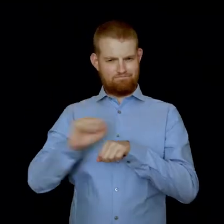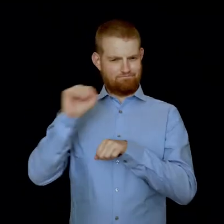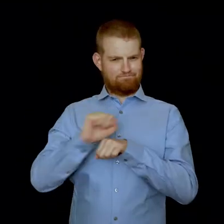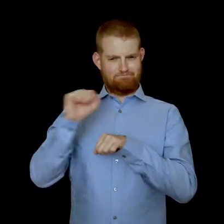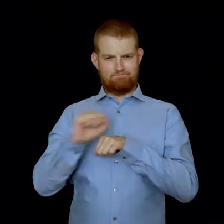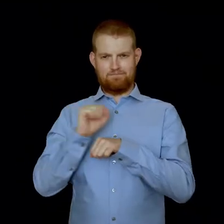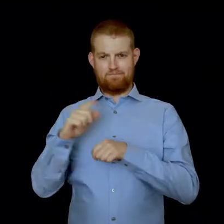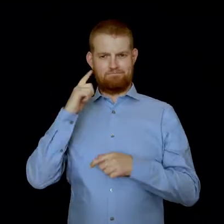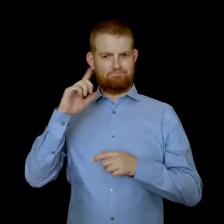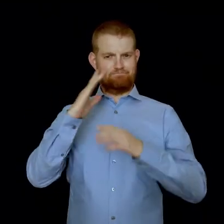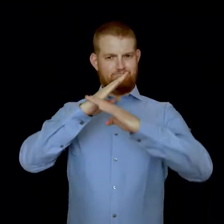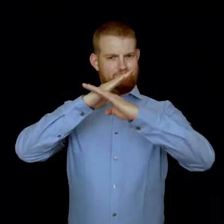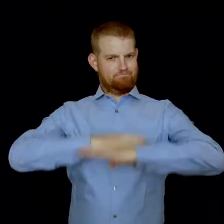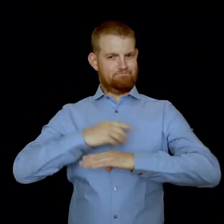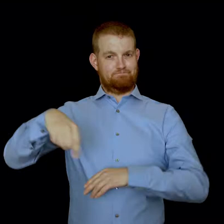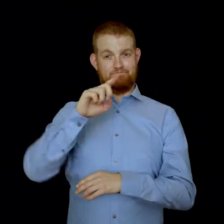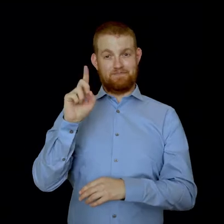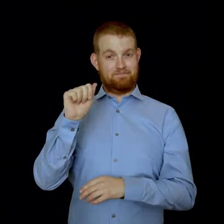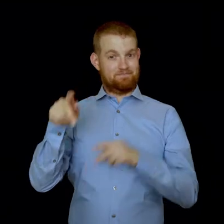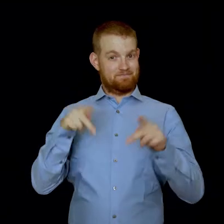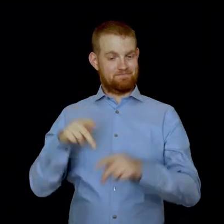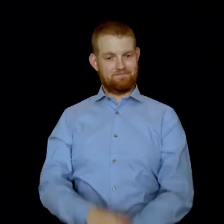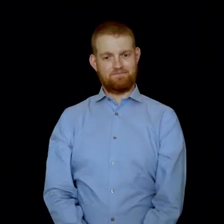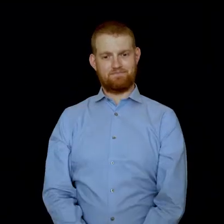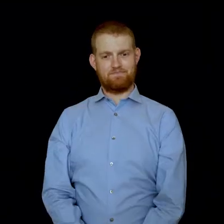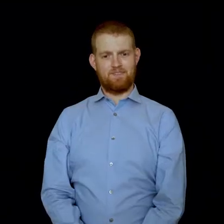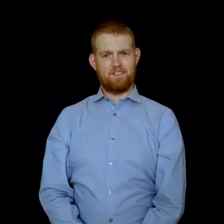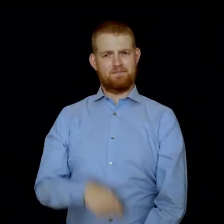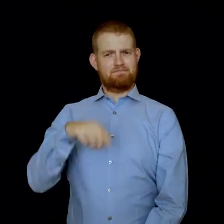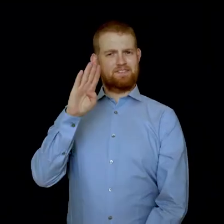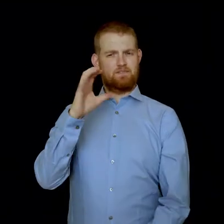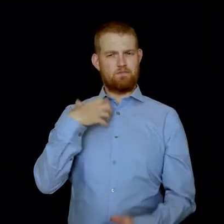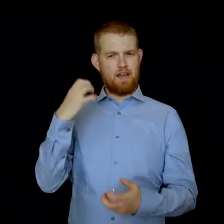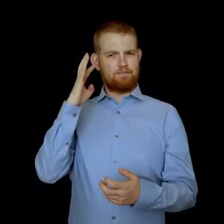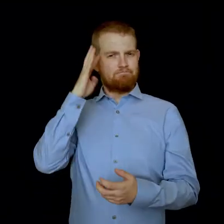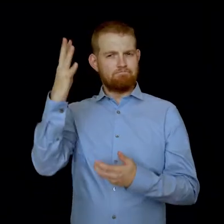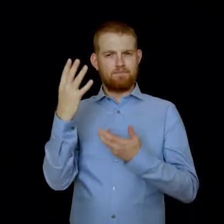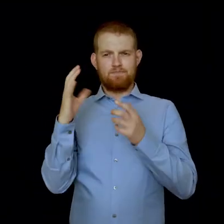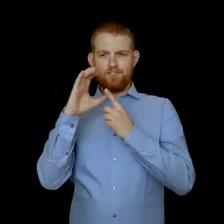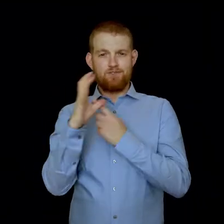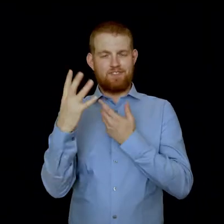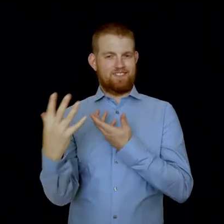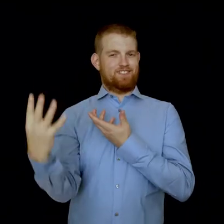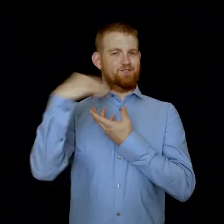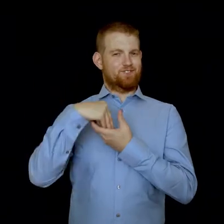to remove barriers for people with disabilities and we're focused on creating a culture of inclusion in British Columbia.